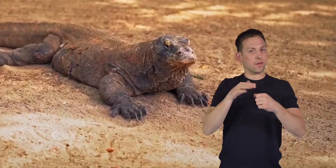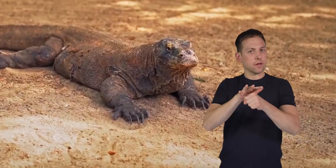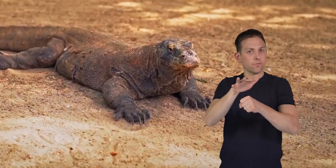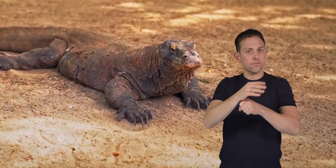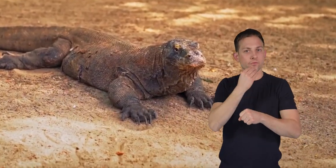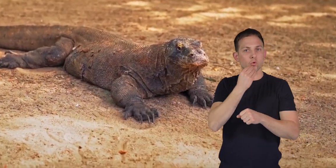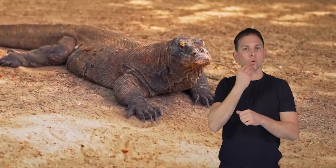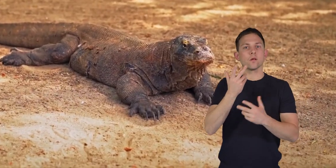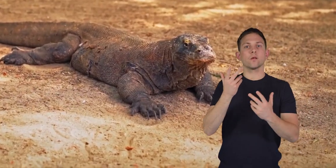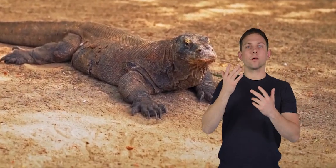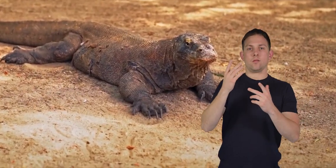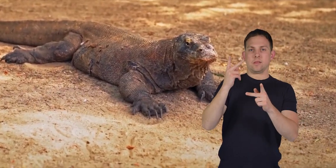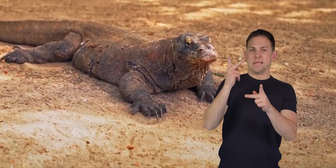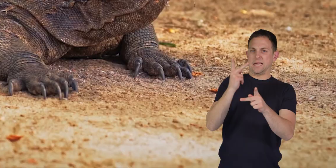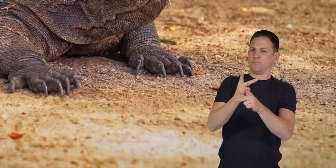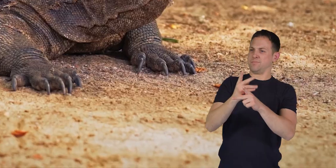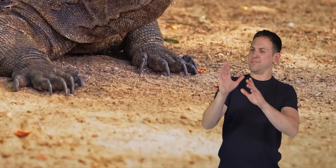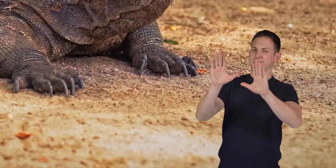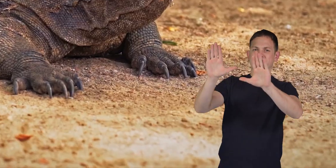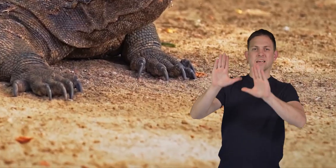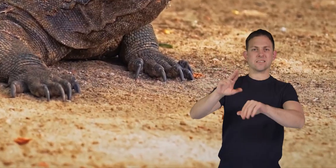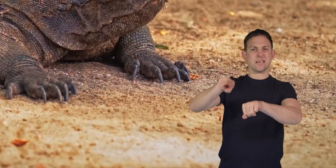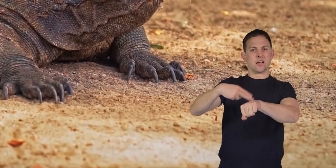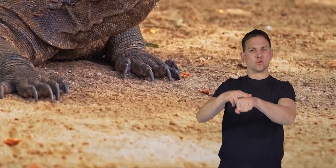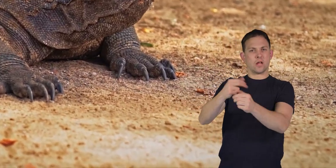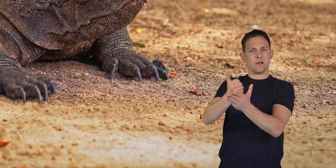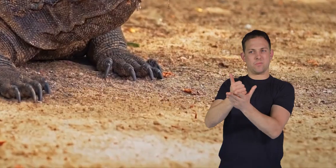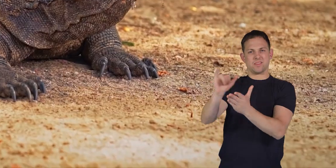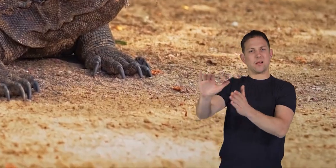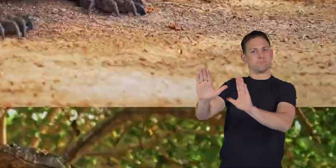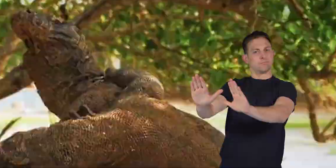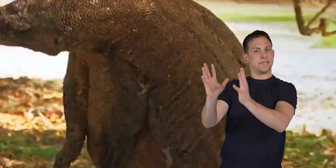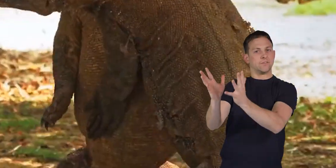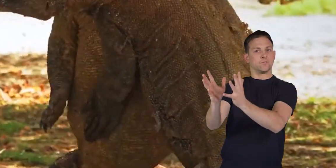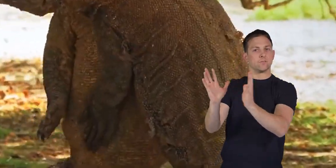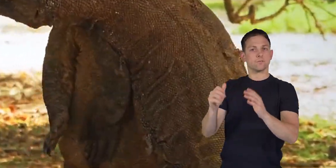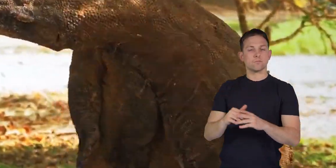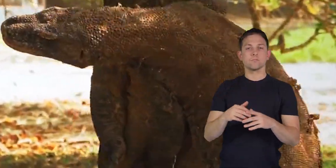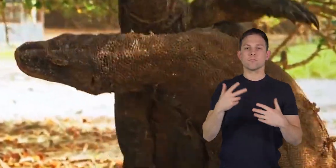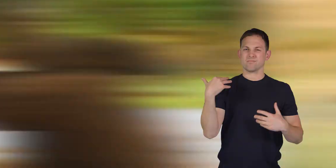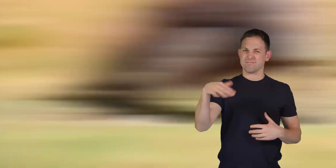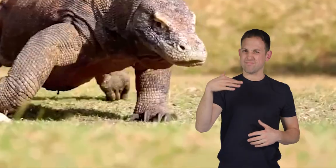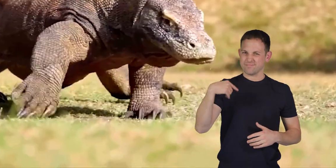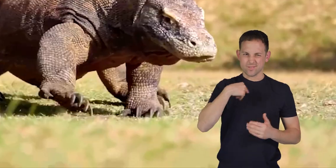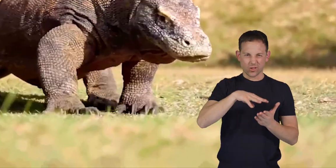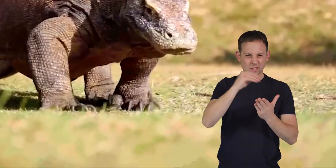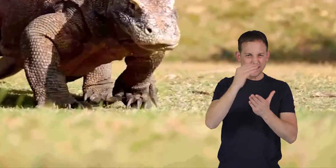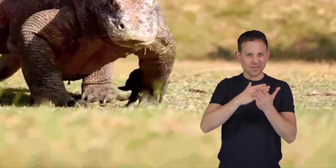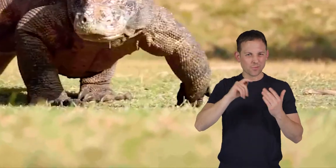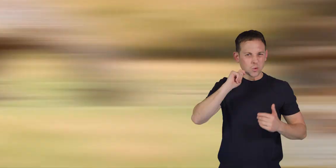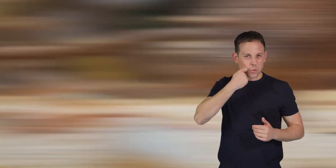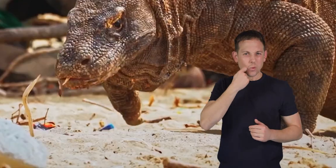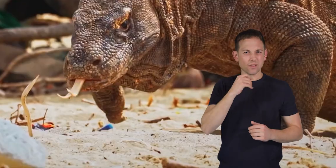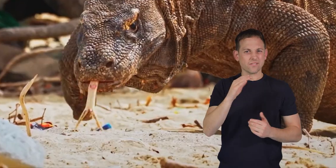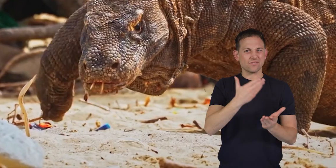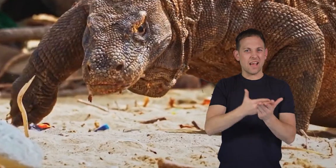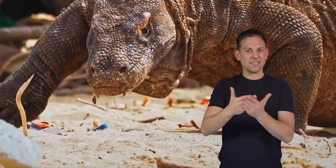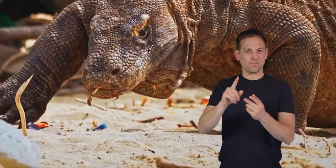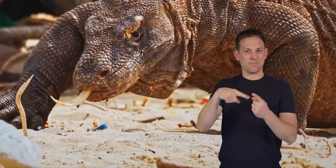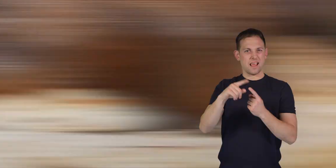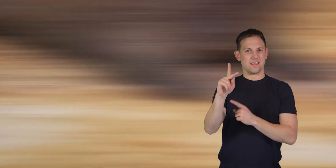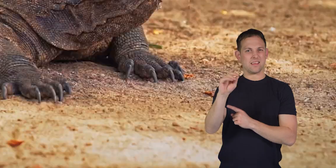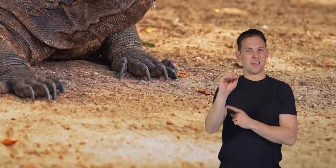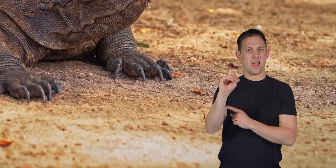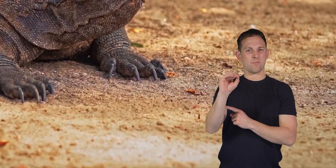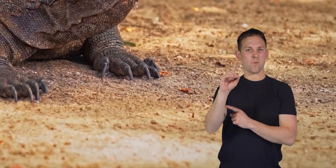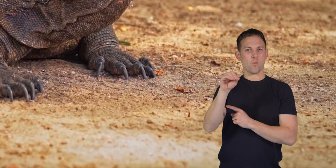food to keep being the fantastic nature helpers they are. Wow! We have learned some pretty cool facts about